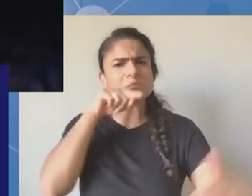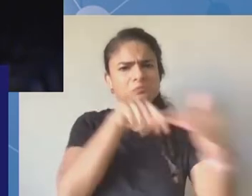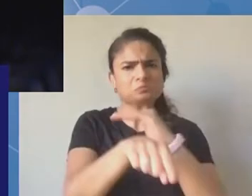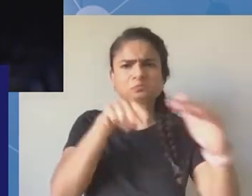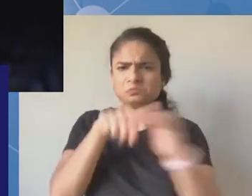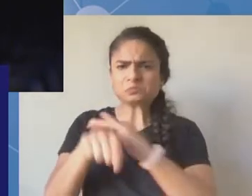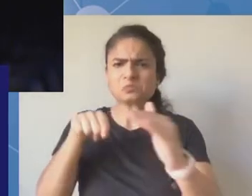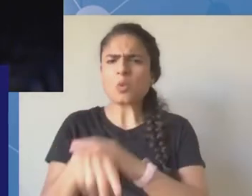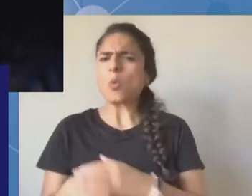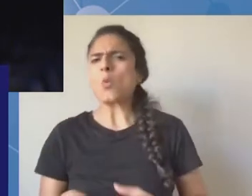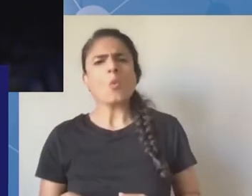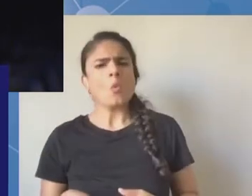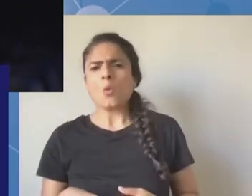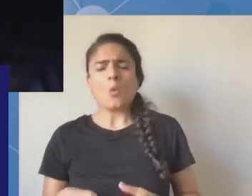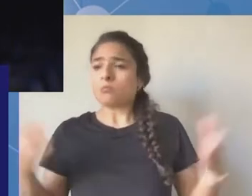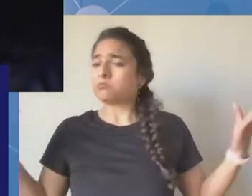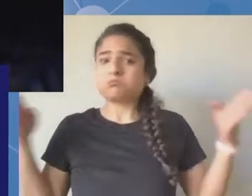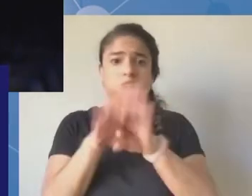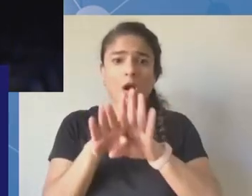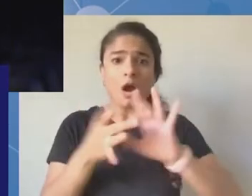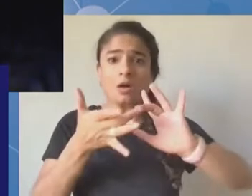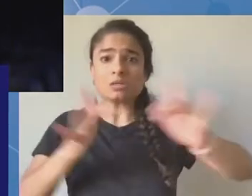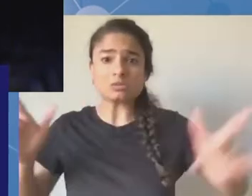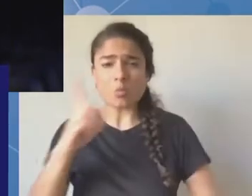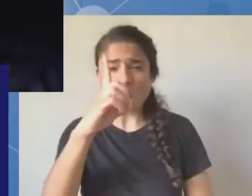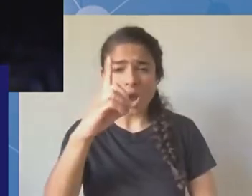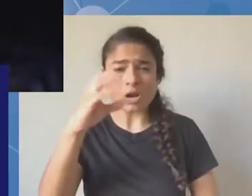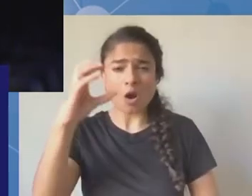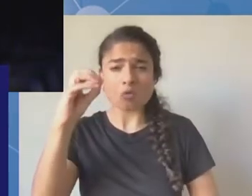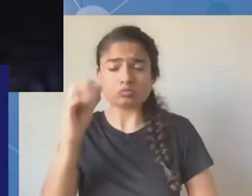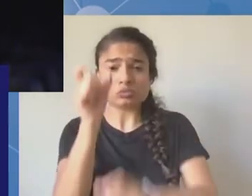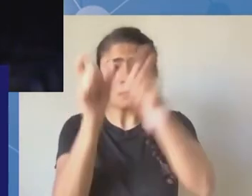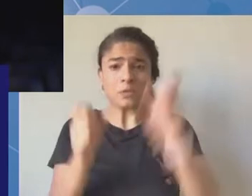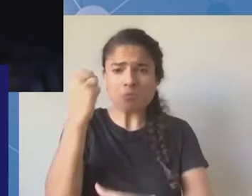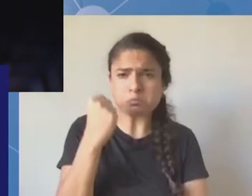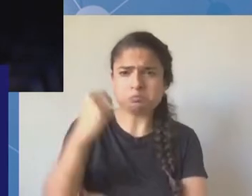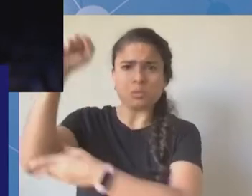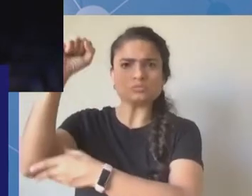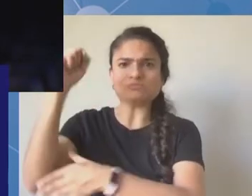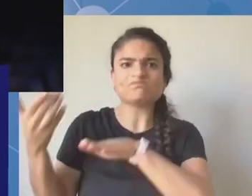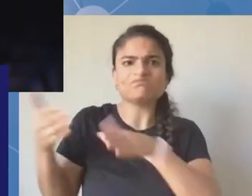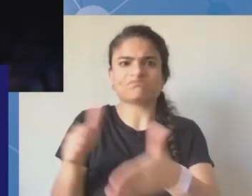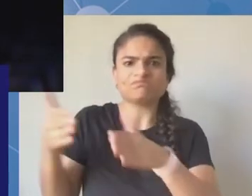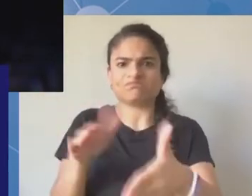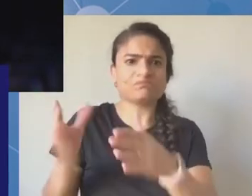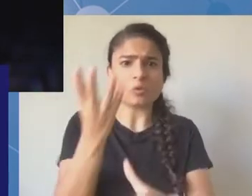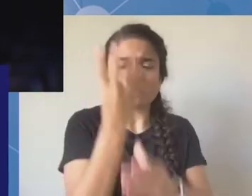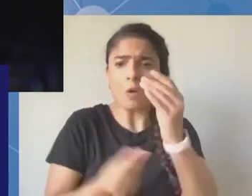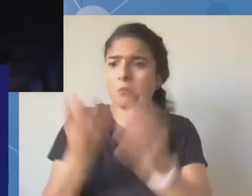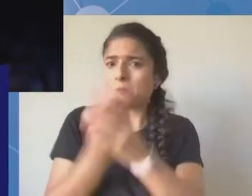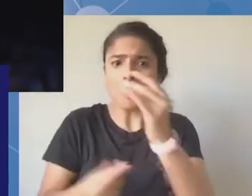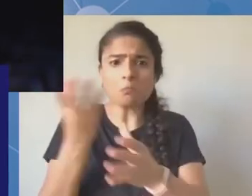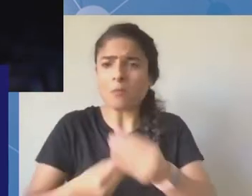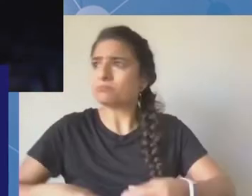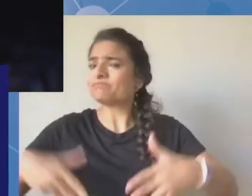diaspora use hashtags, a little bit. Hashtag, like, blue for Sudan and keep eyes on Sudan to report and discuss internet shutdowns and